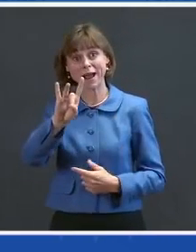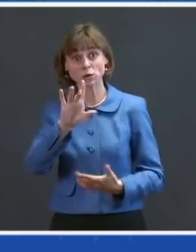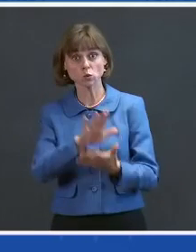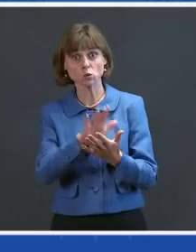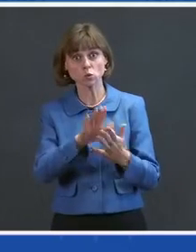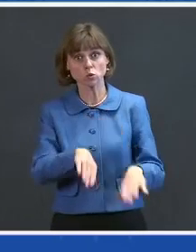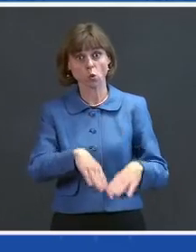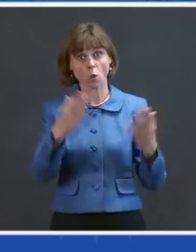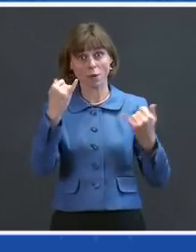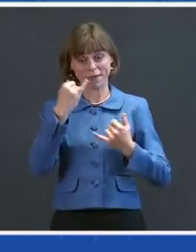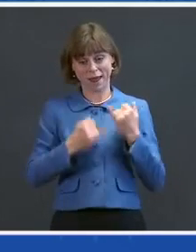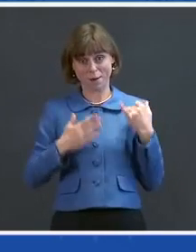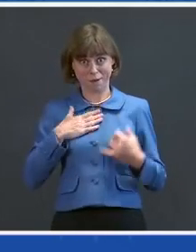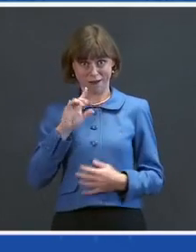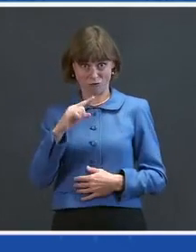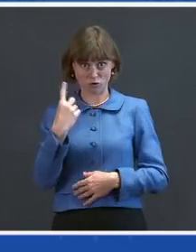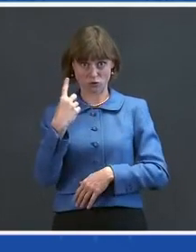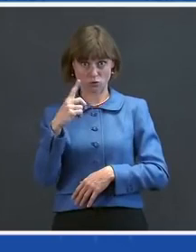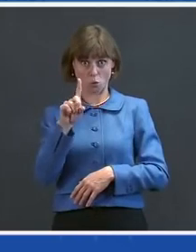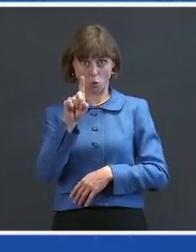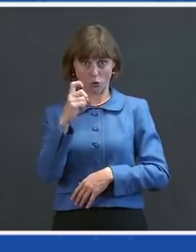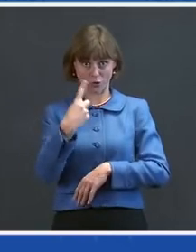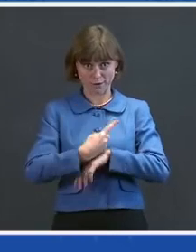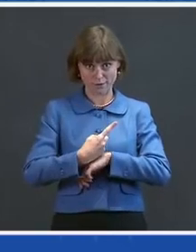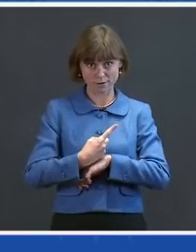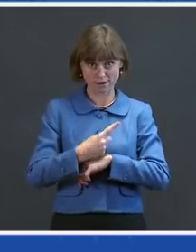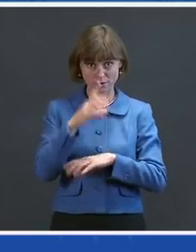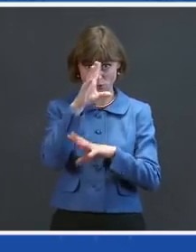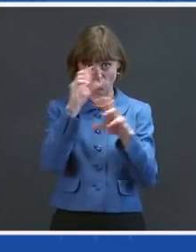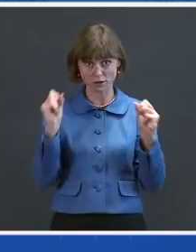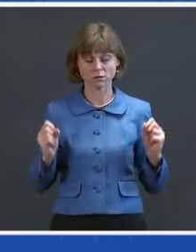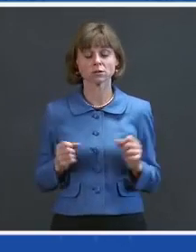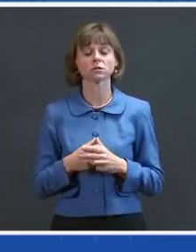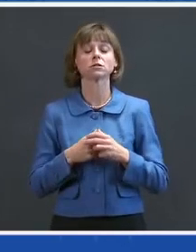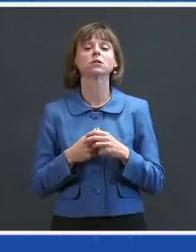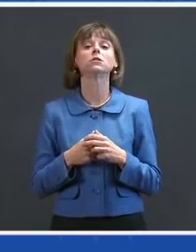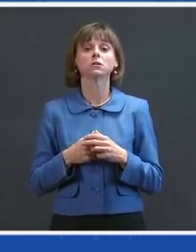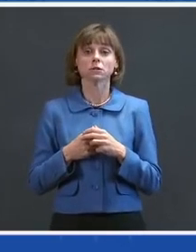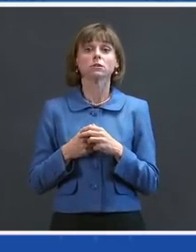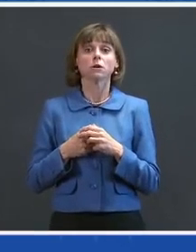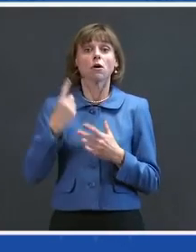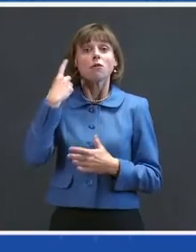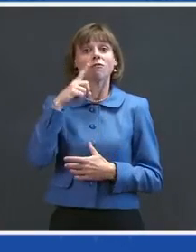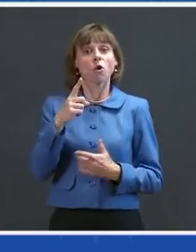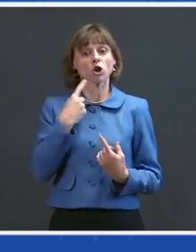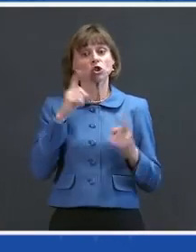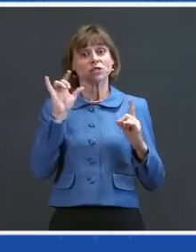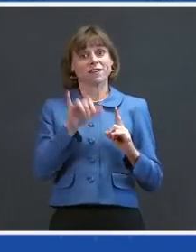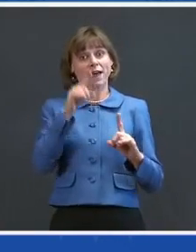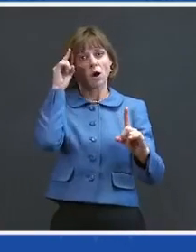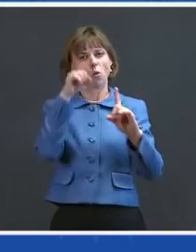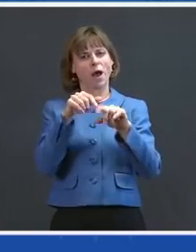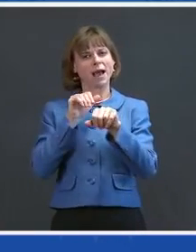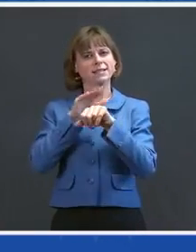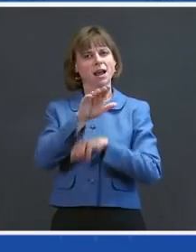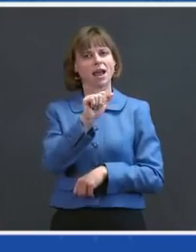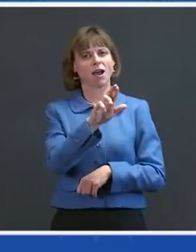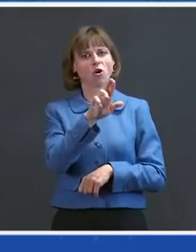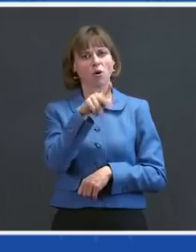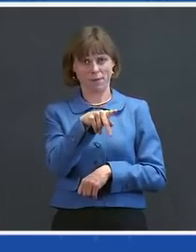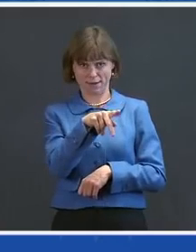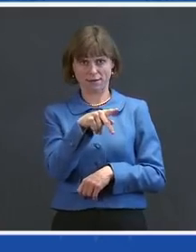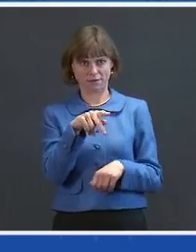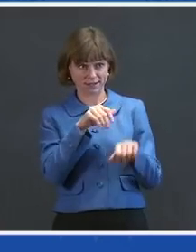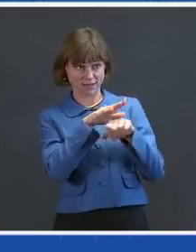by the end of my first 100 days as President. To achieve that goal, I sent the American Rescue Plan to Congress